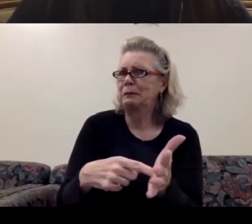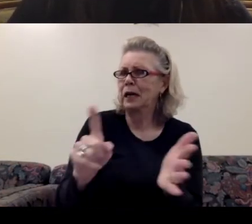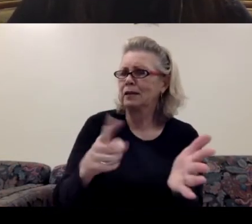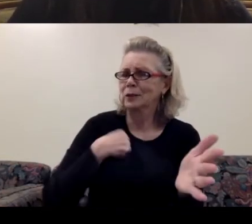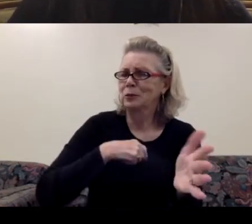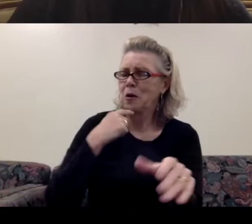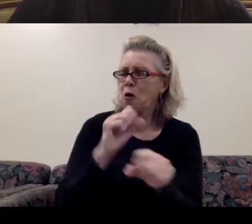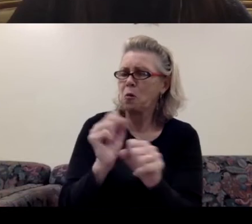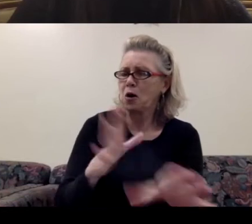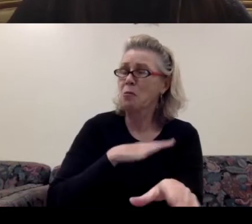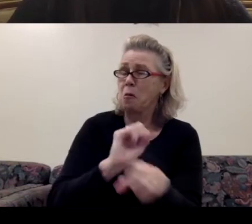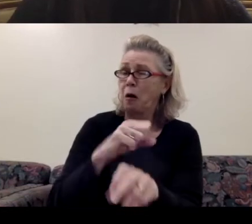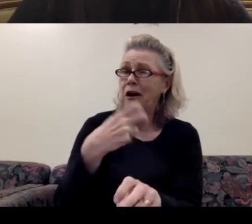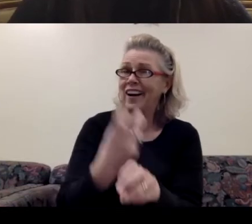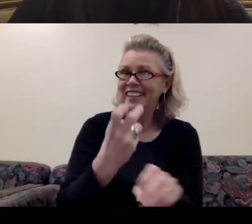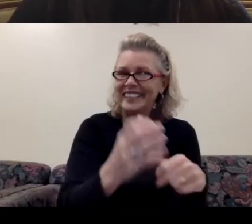work hard. So